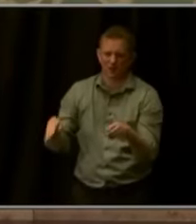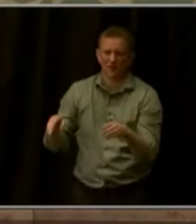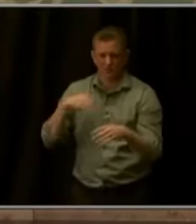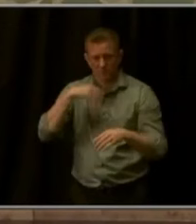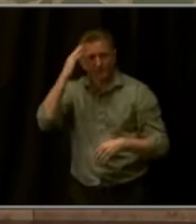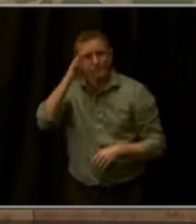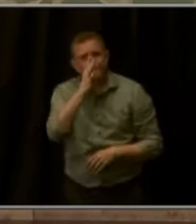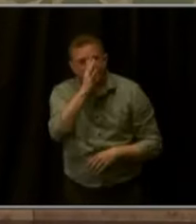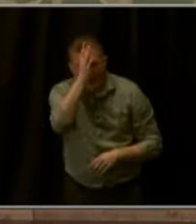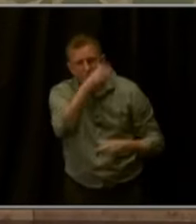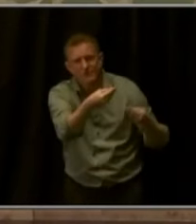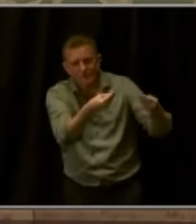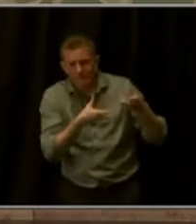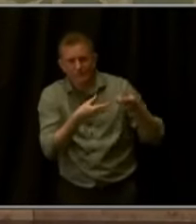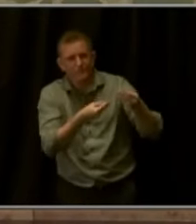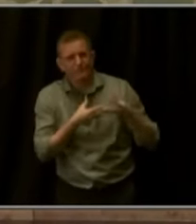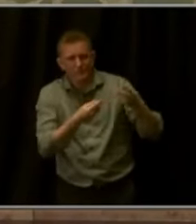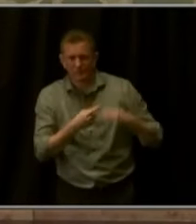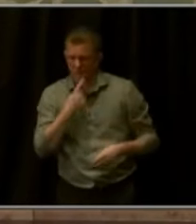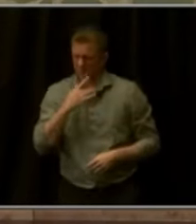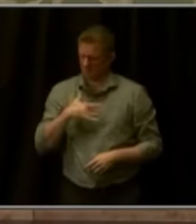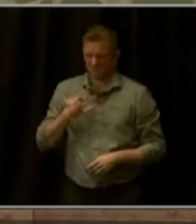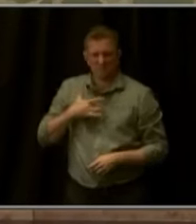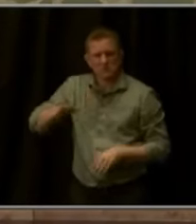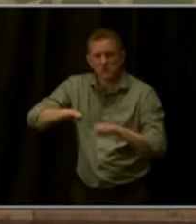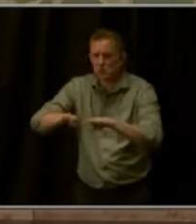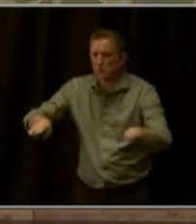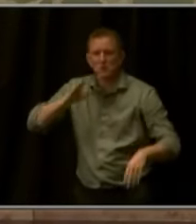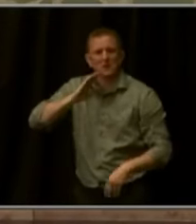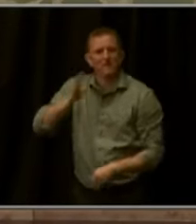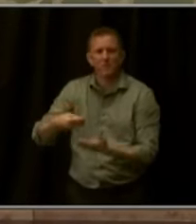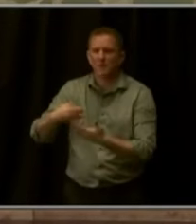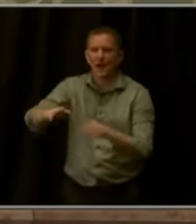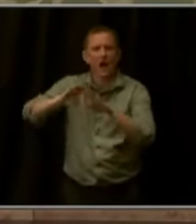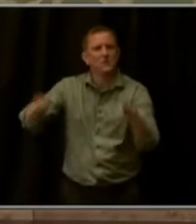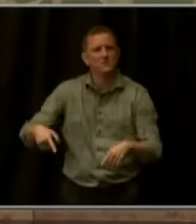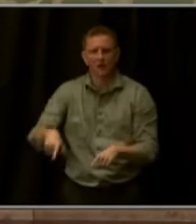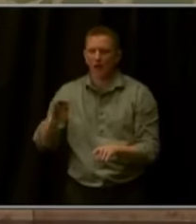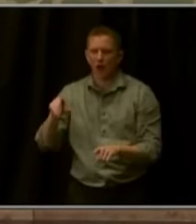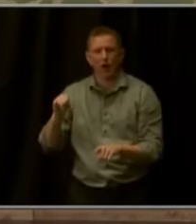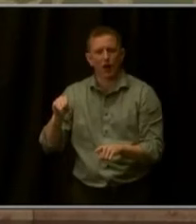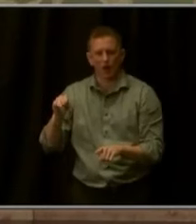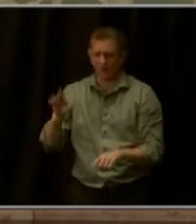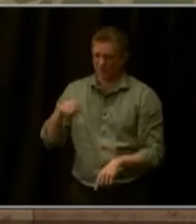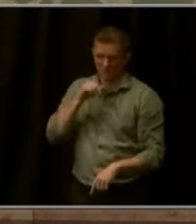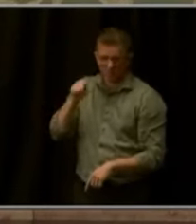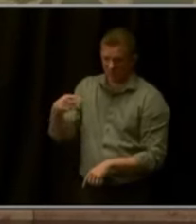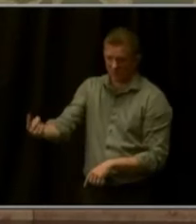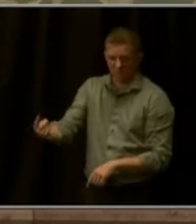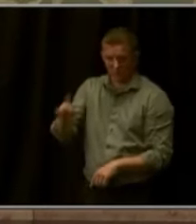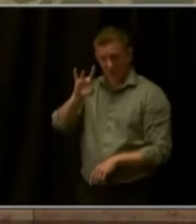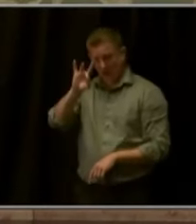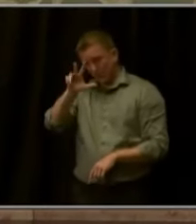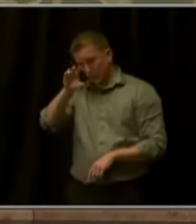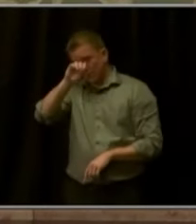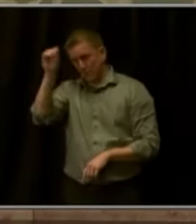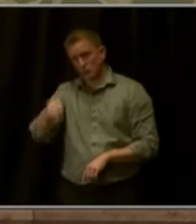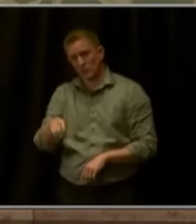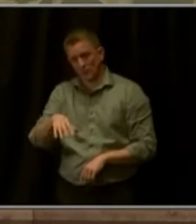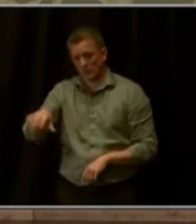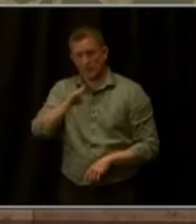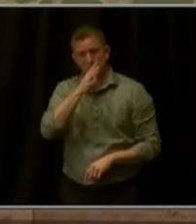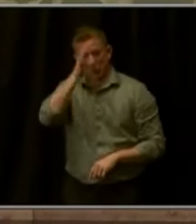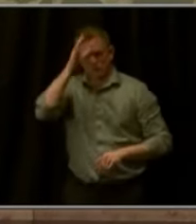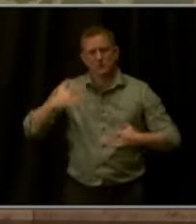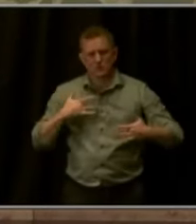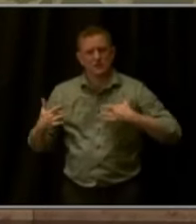will never own a home in Colorado. And they aren't alone. 83% of Colorado parents worry that their children won't be able to afford to